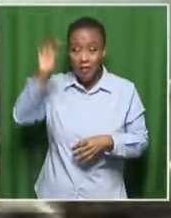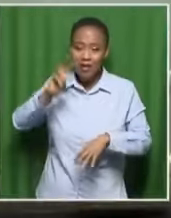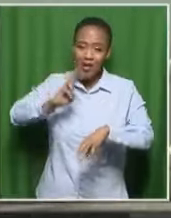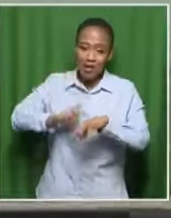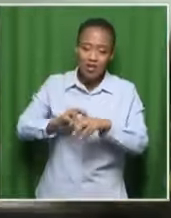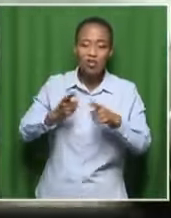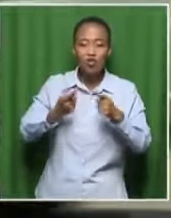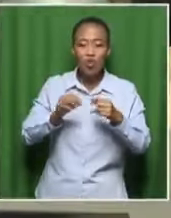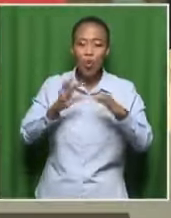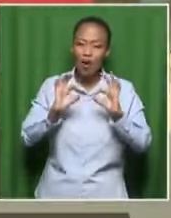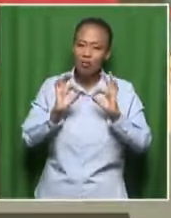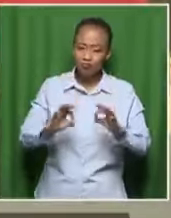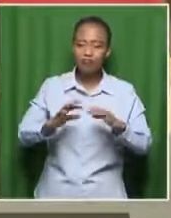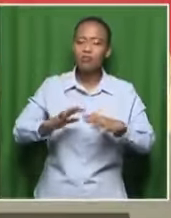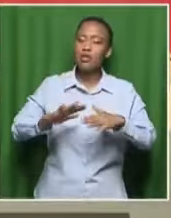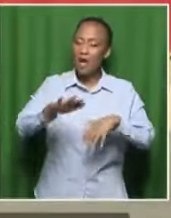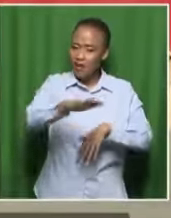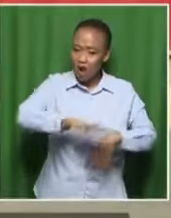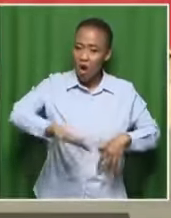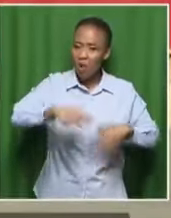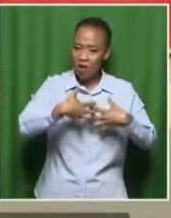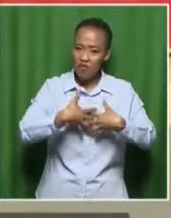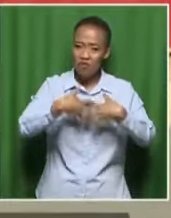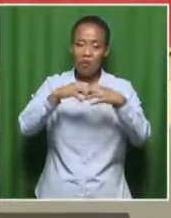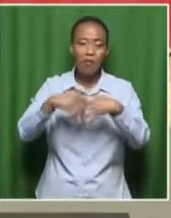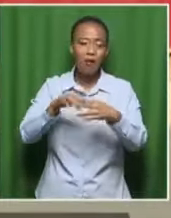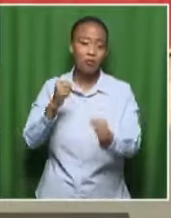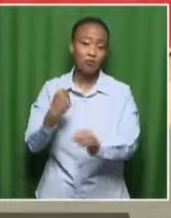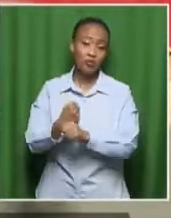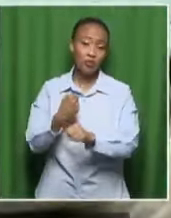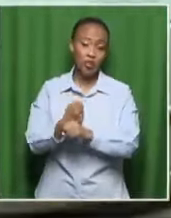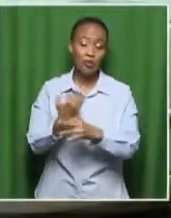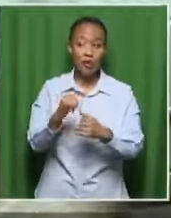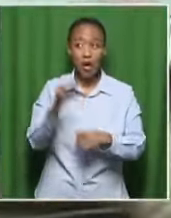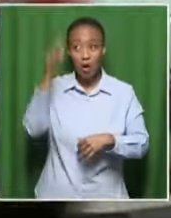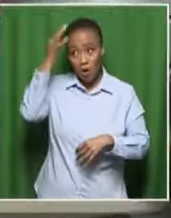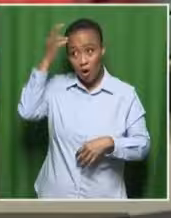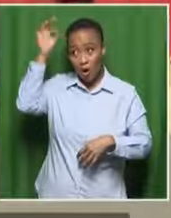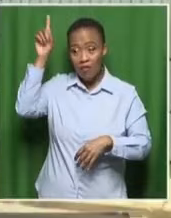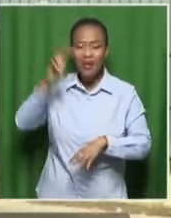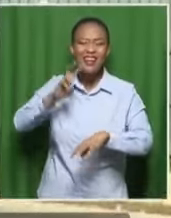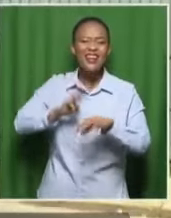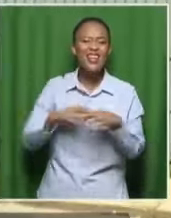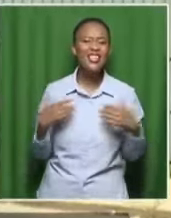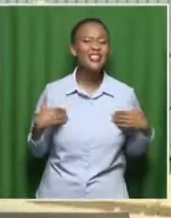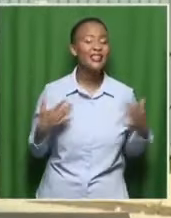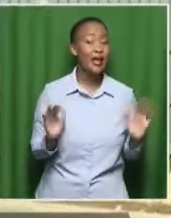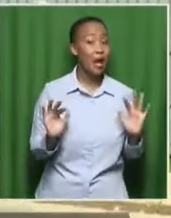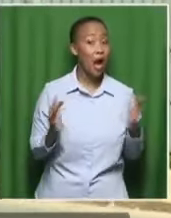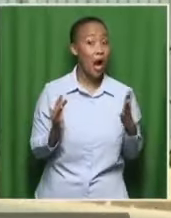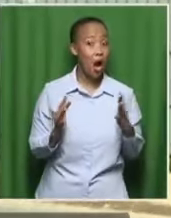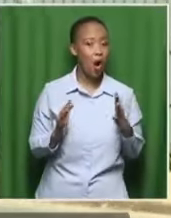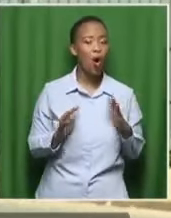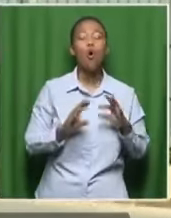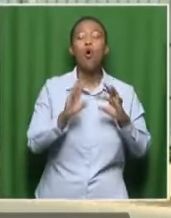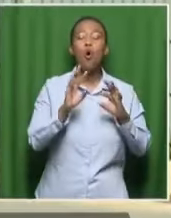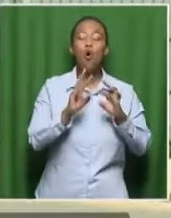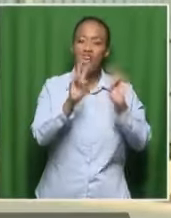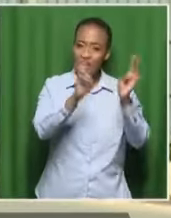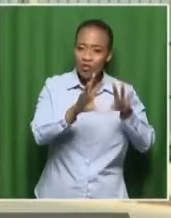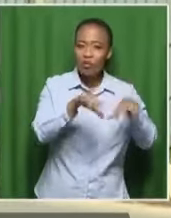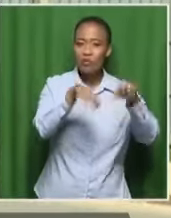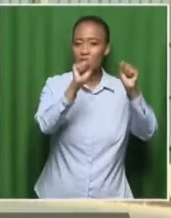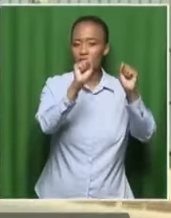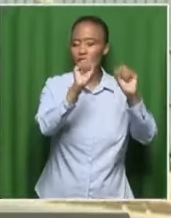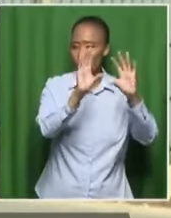environment for job creation. And part of that conducive environment has to start with ending load shedding and water shedding. You